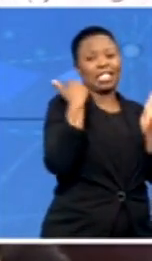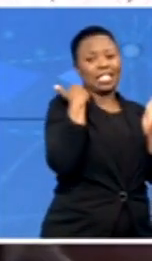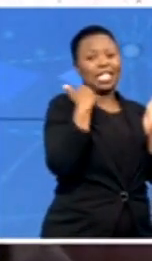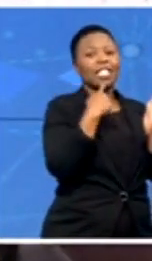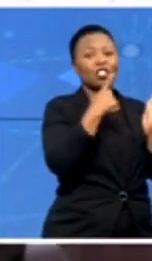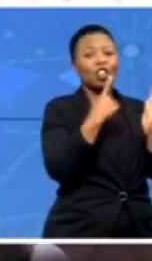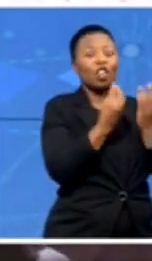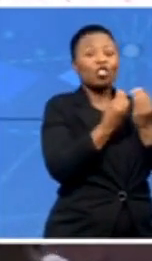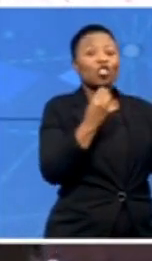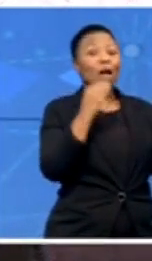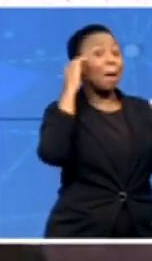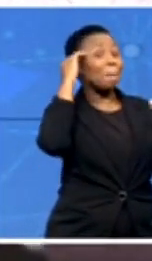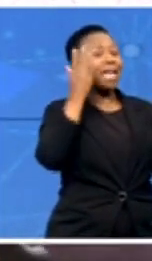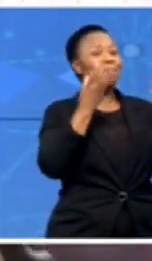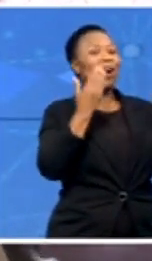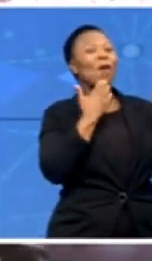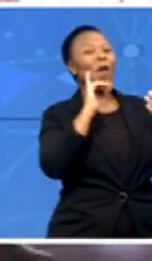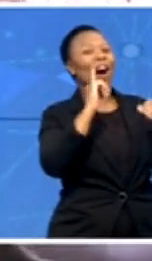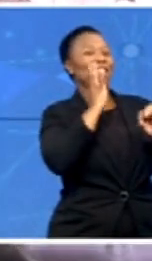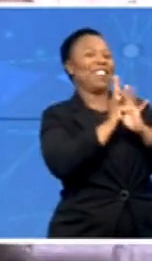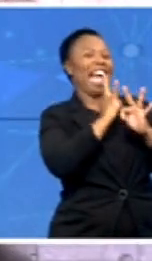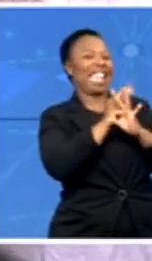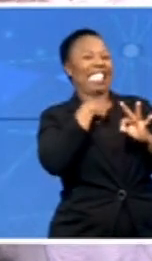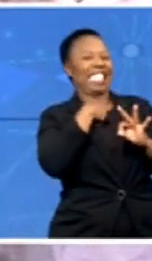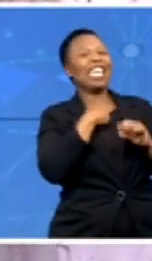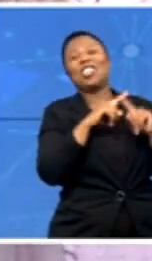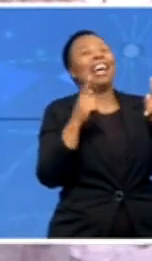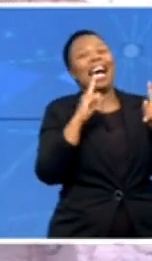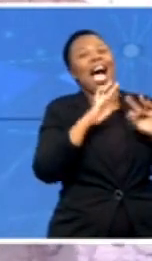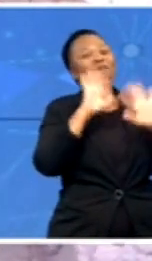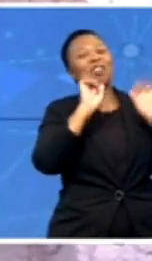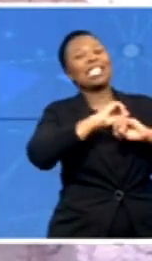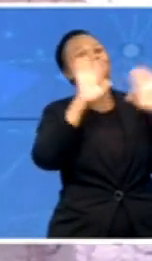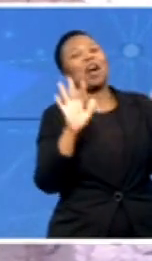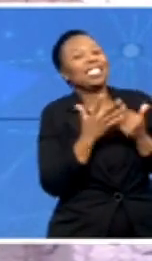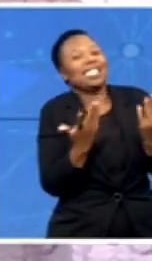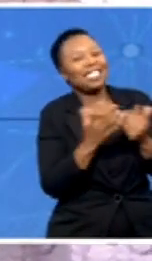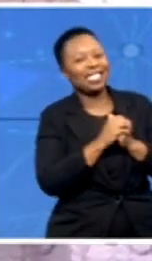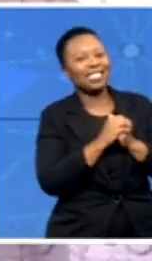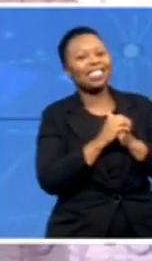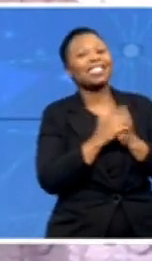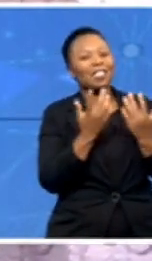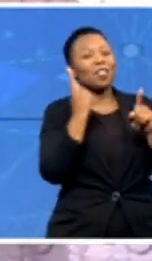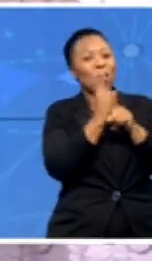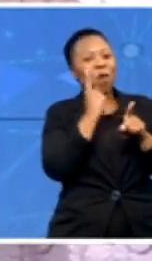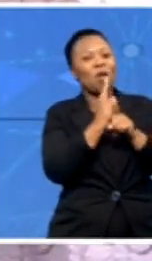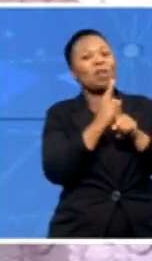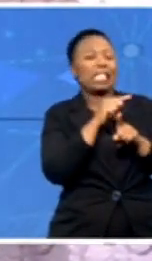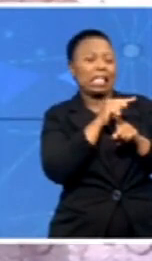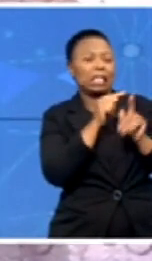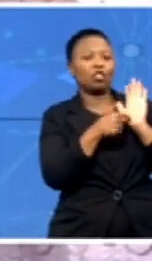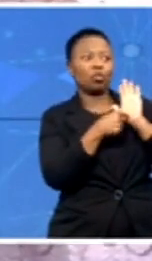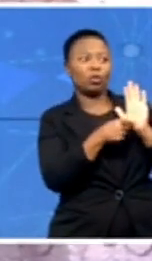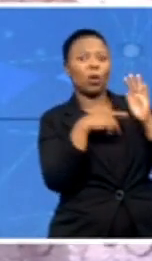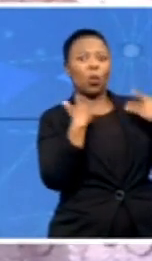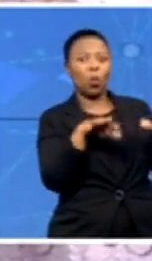it's not a big surprise to me. But no, Erin's always displayed a very big interest in mathematics and in science. So